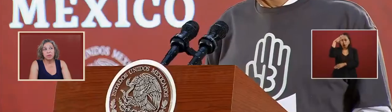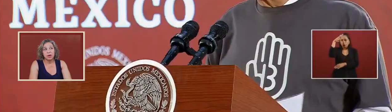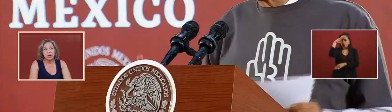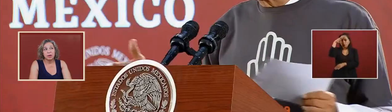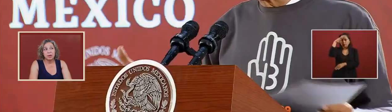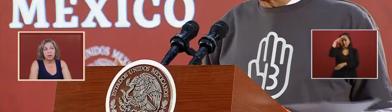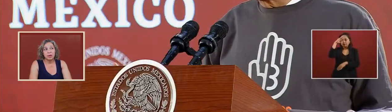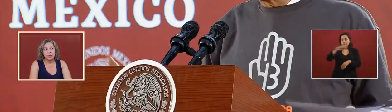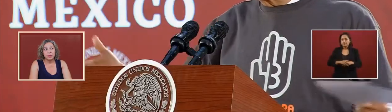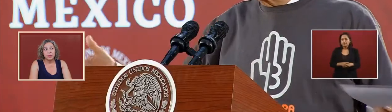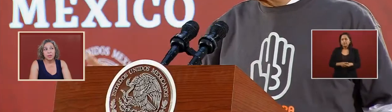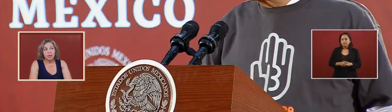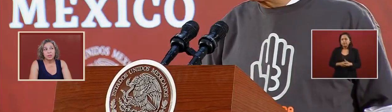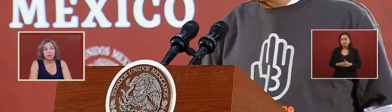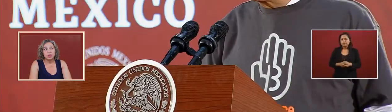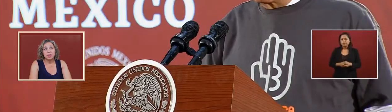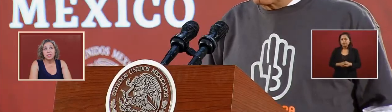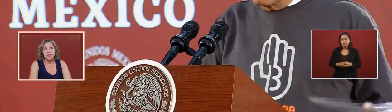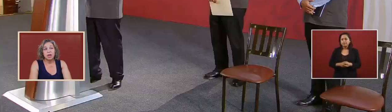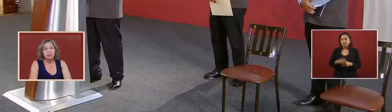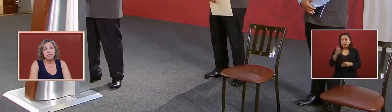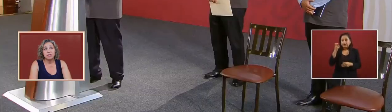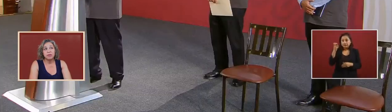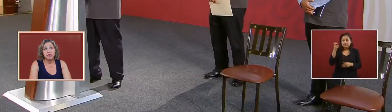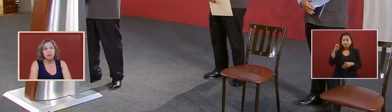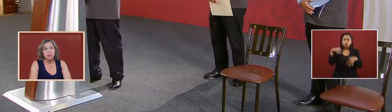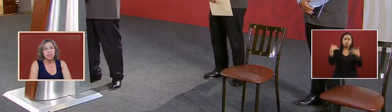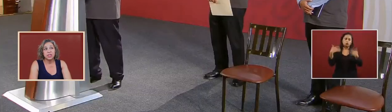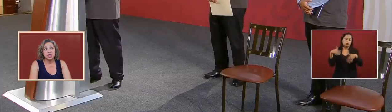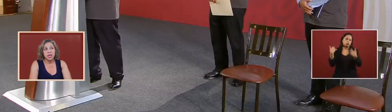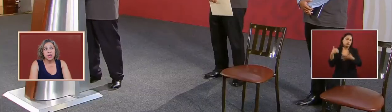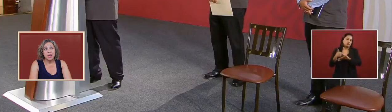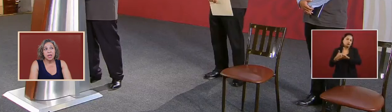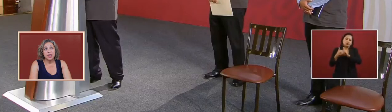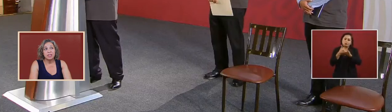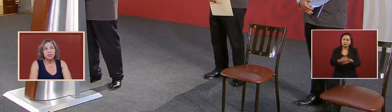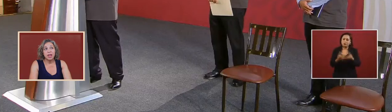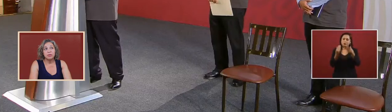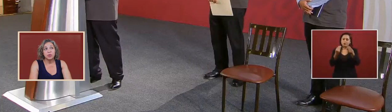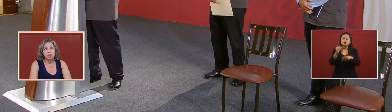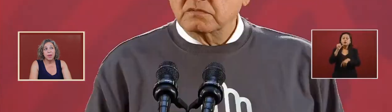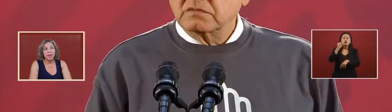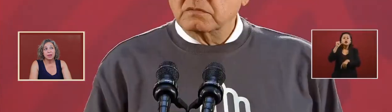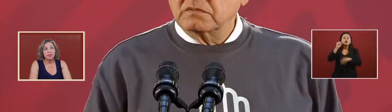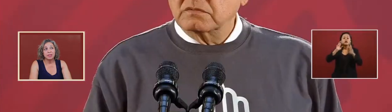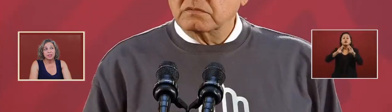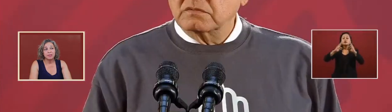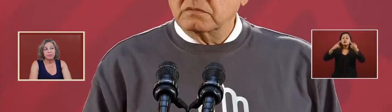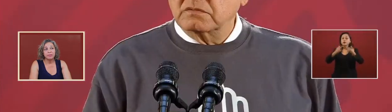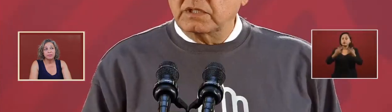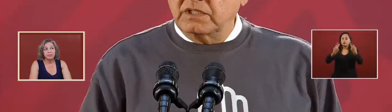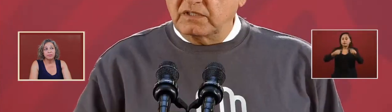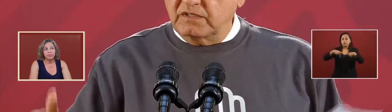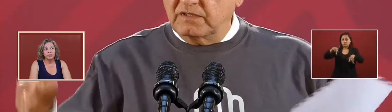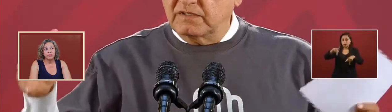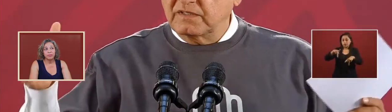before so this helps us very much and yesterday I was with bankers